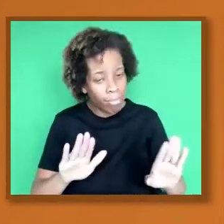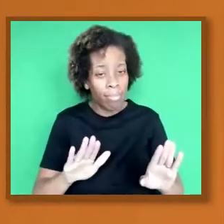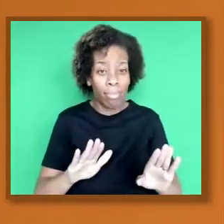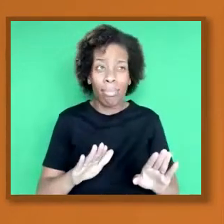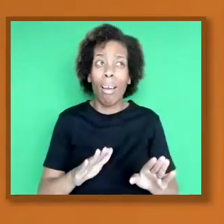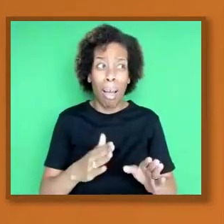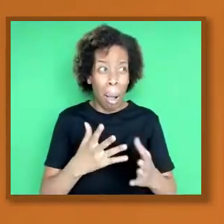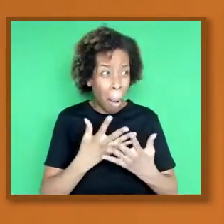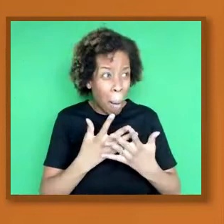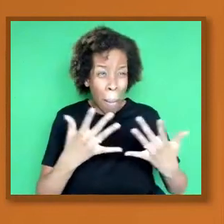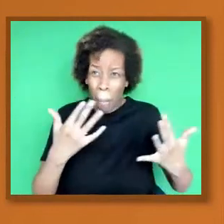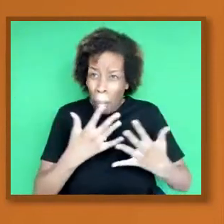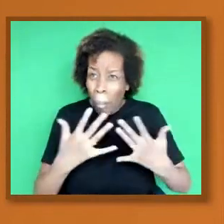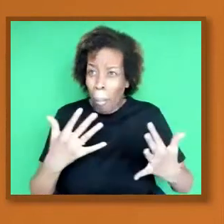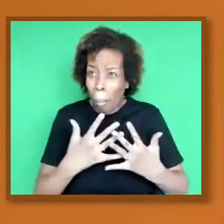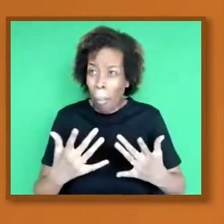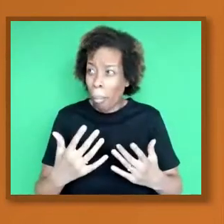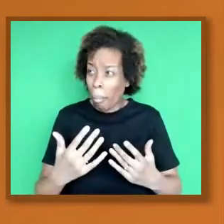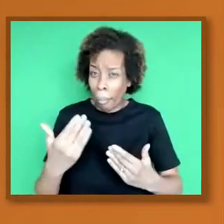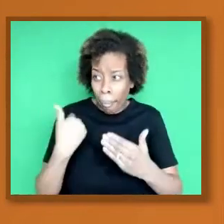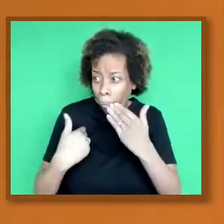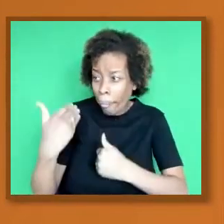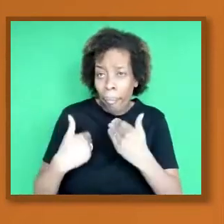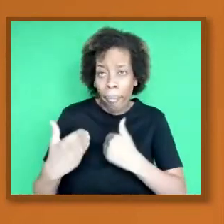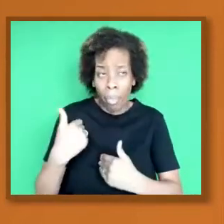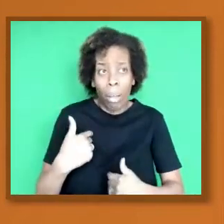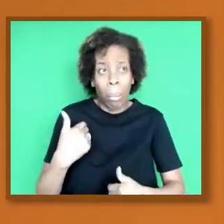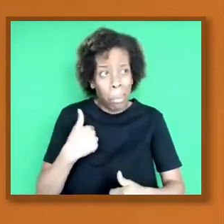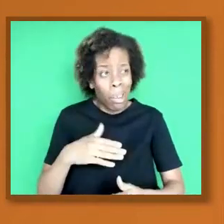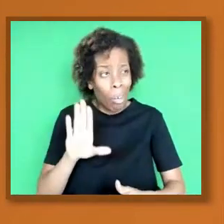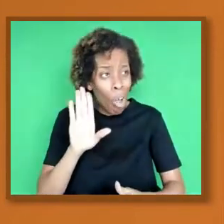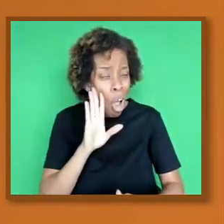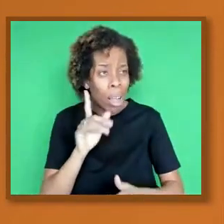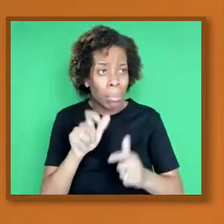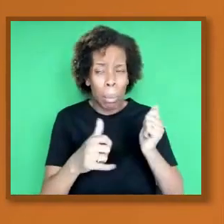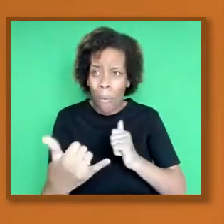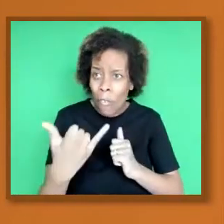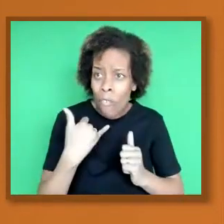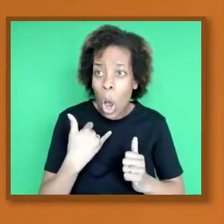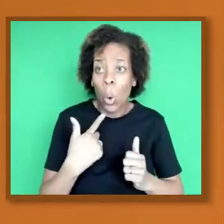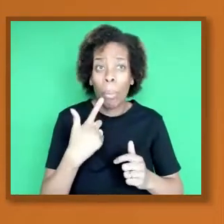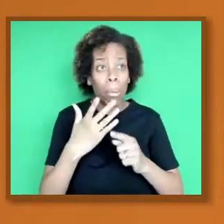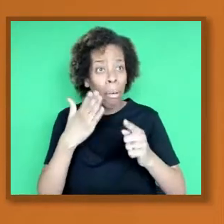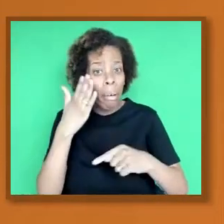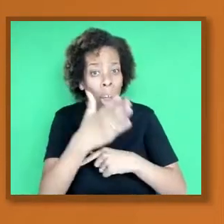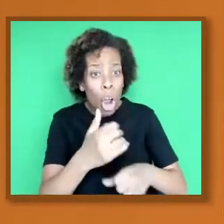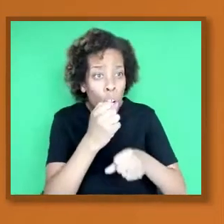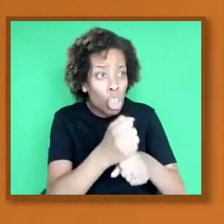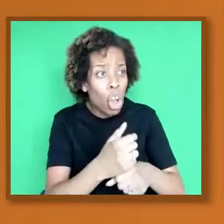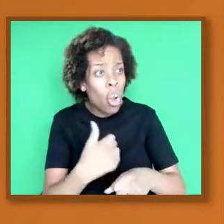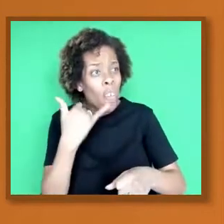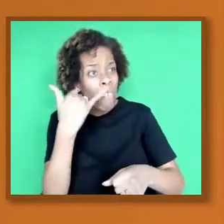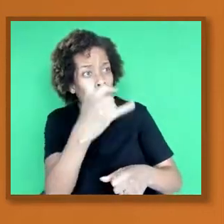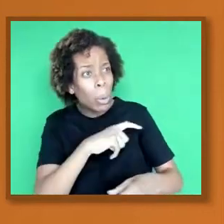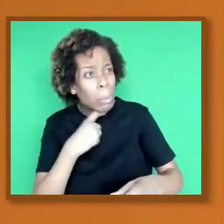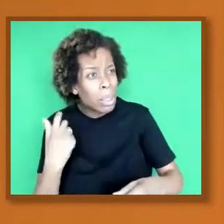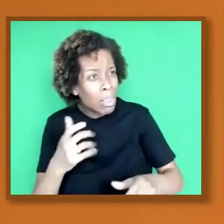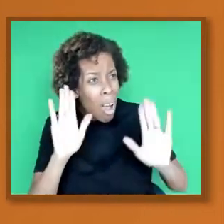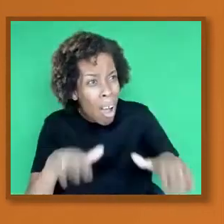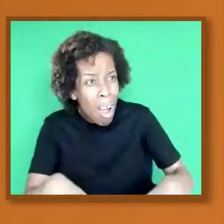of times. You know, I've heard people phone up, they go to the church, they phone the ministers. Is it true that the vaccine